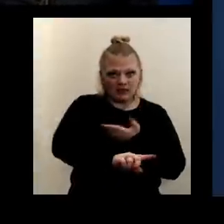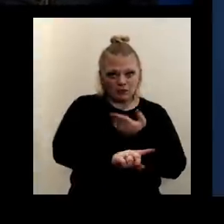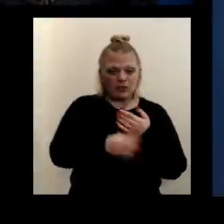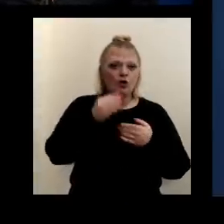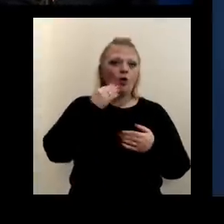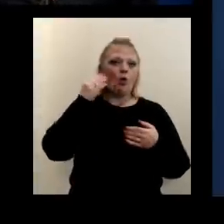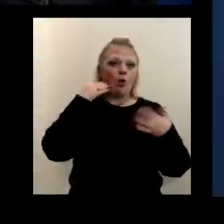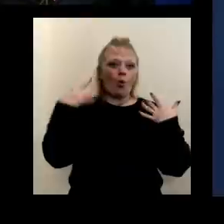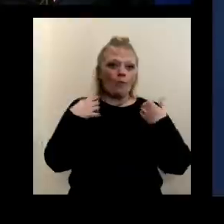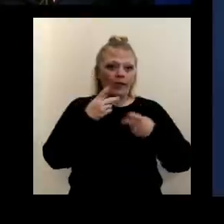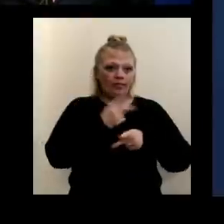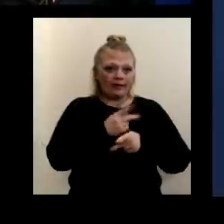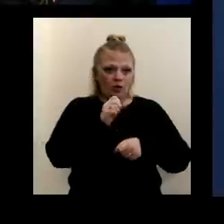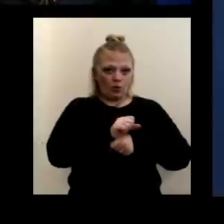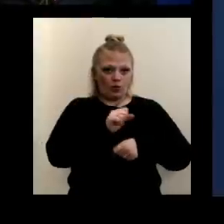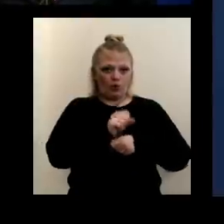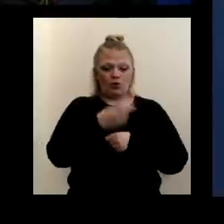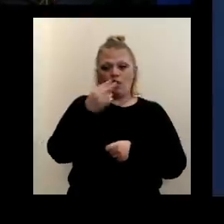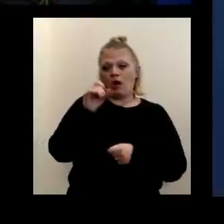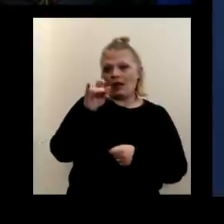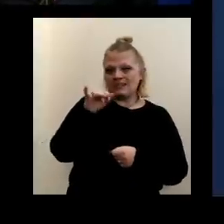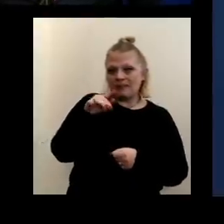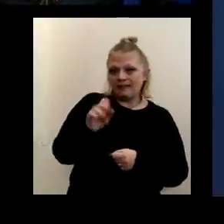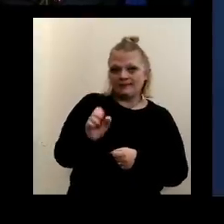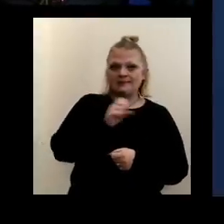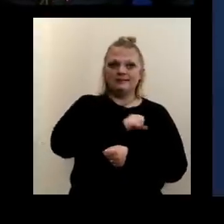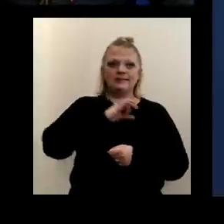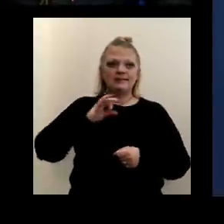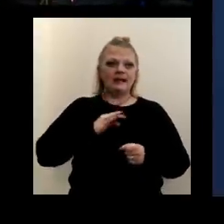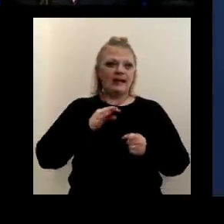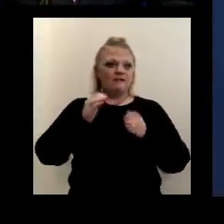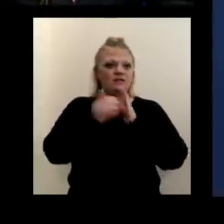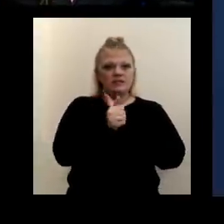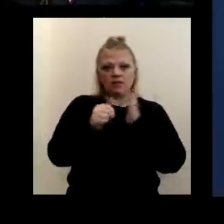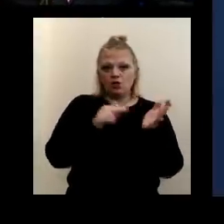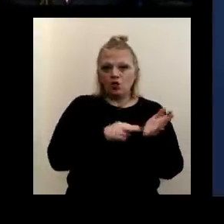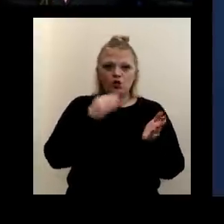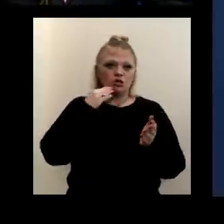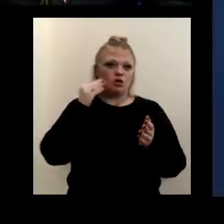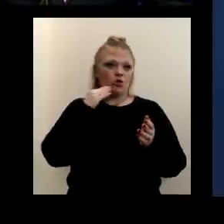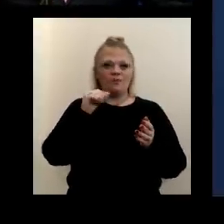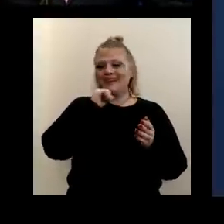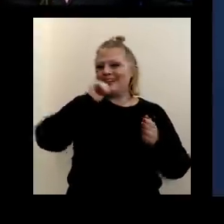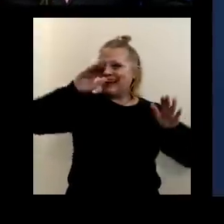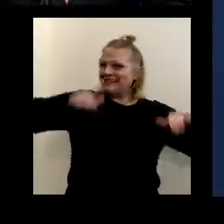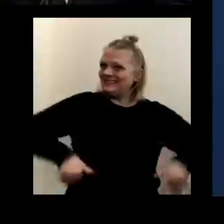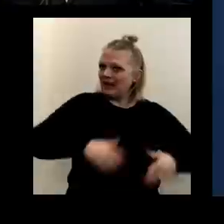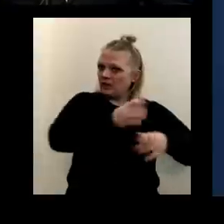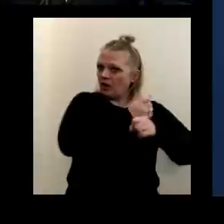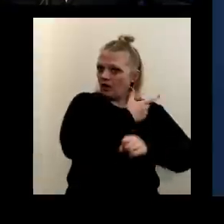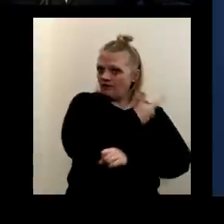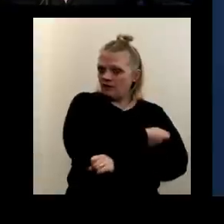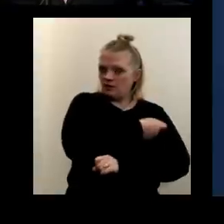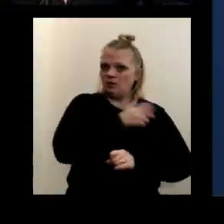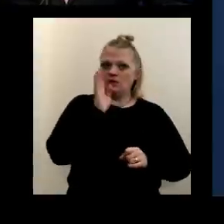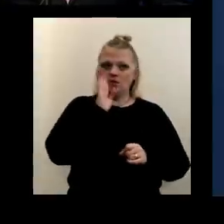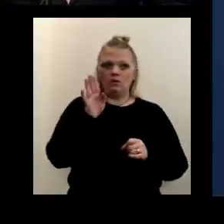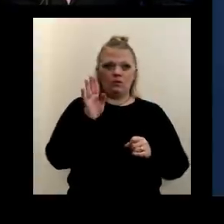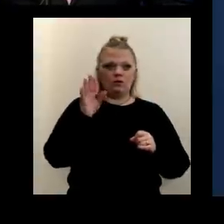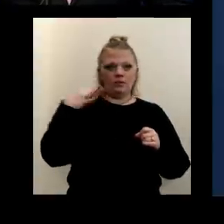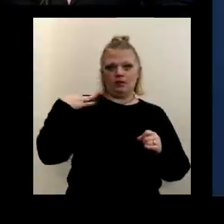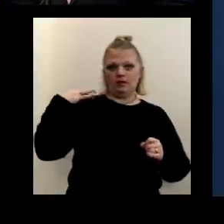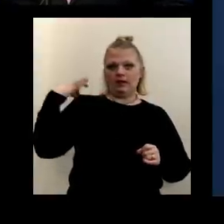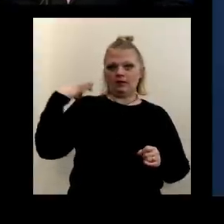home healthcare workers, hospice workers, staff of skilled nursing homes that have not already received the vaccine will will be